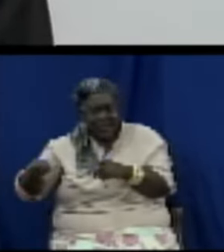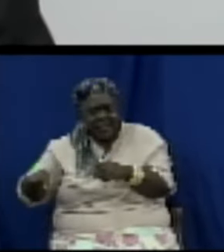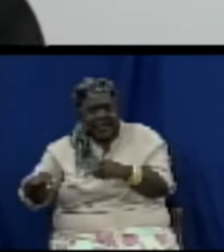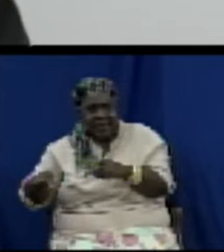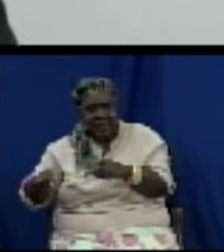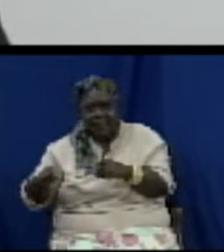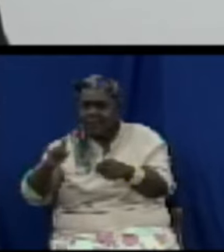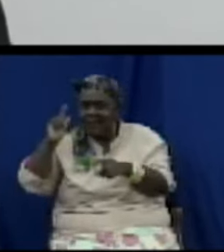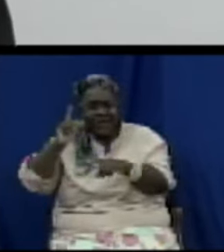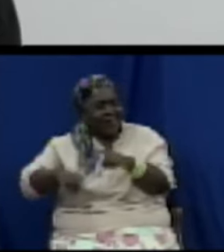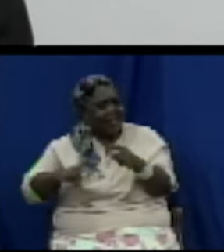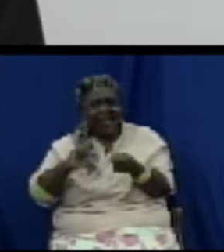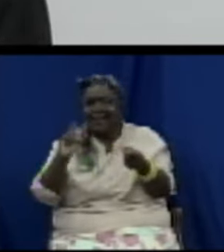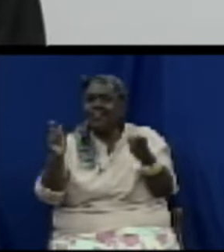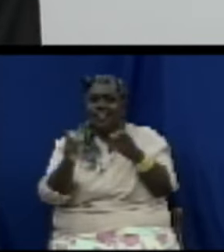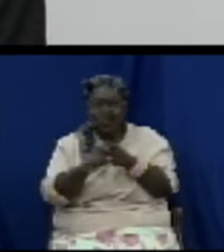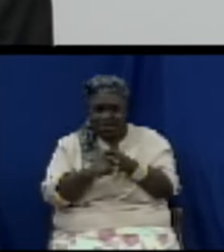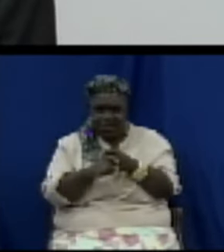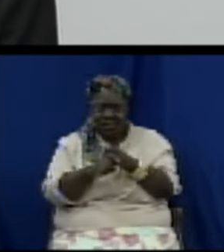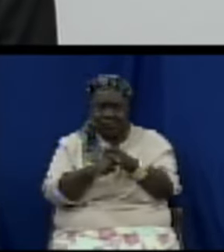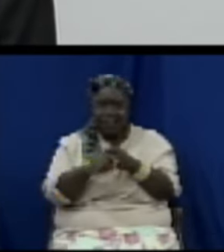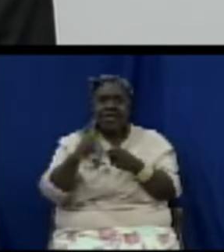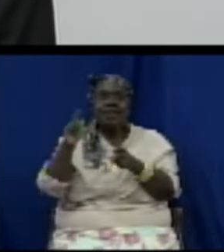genuine import cost